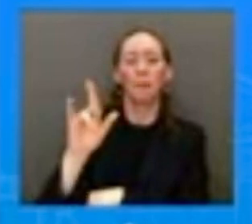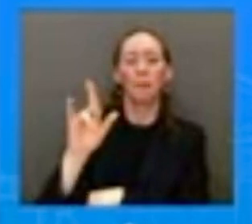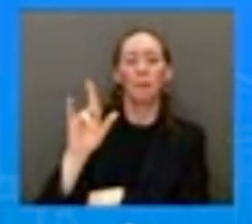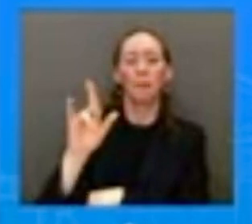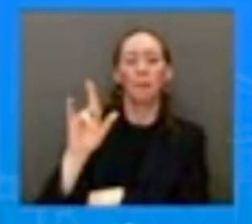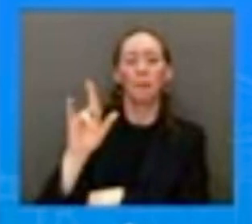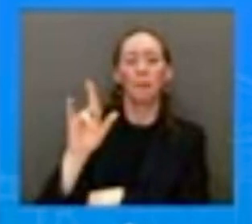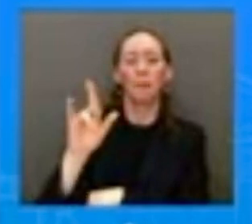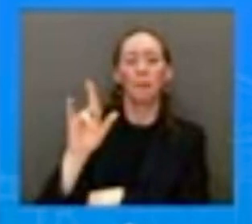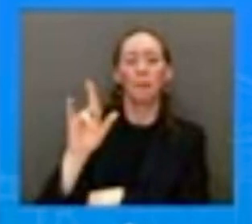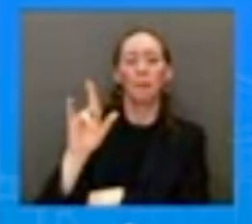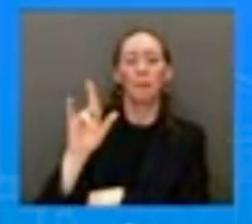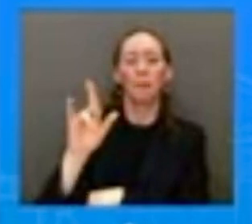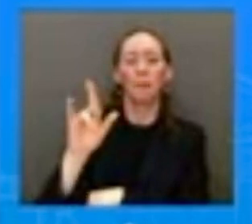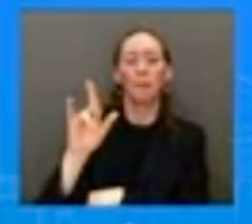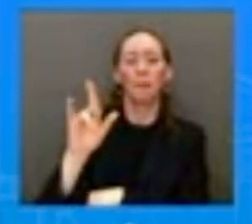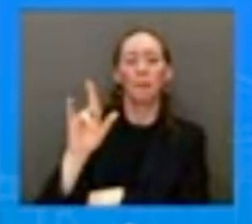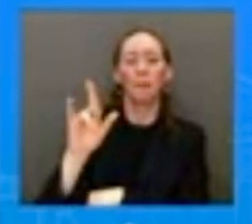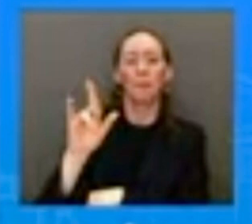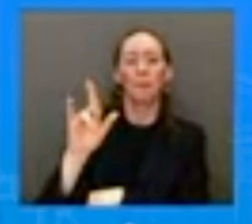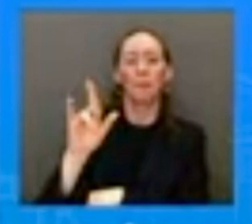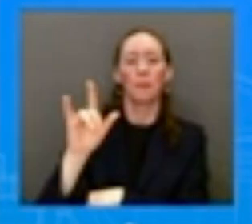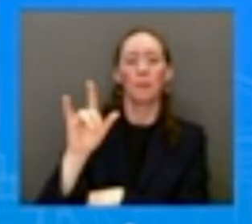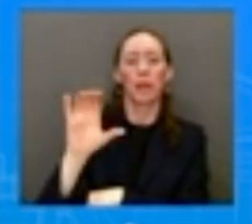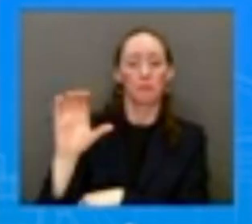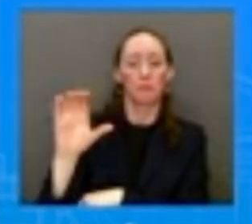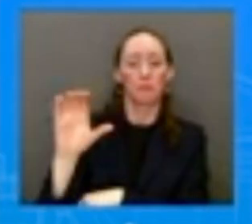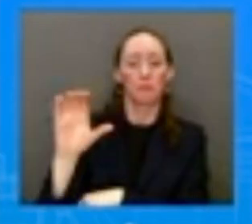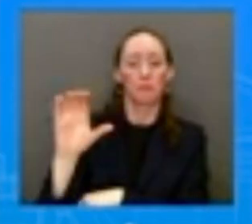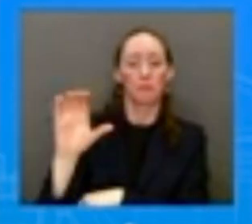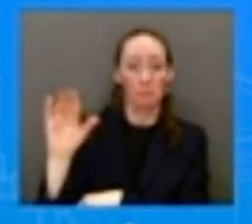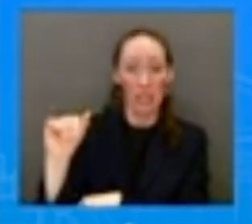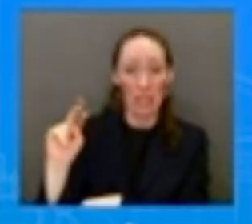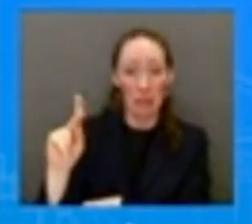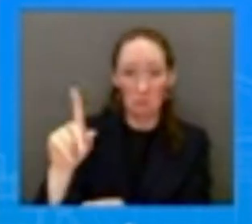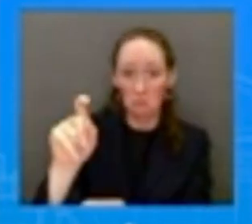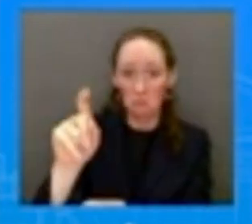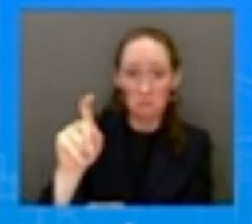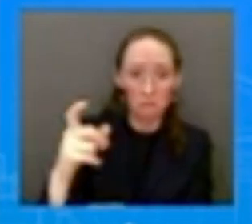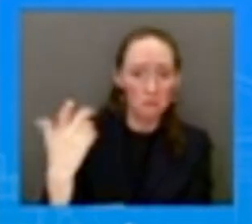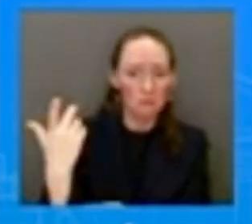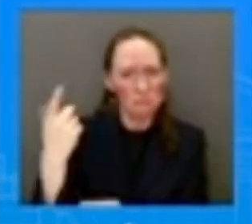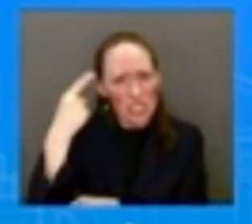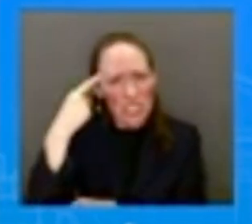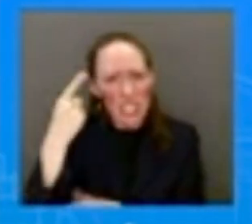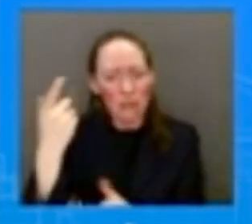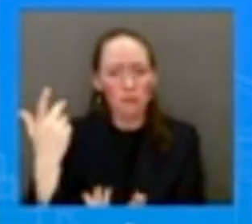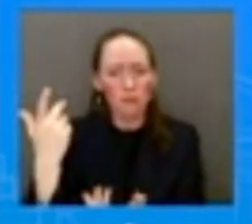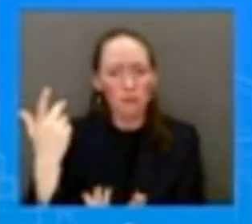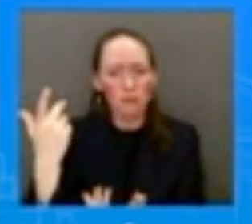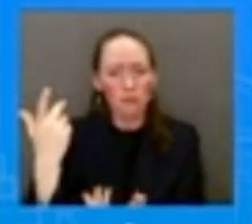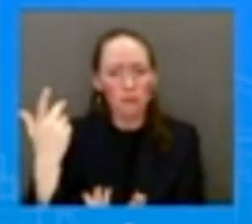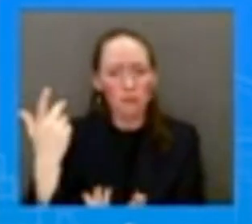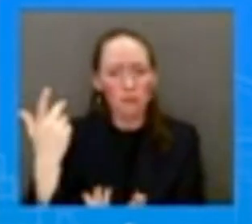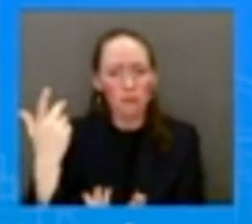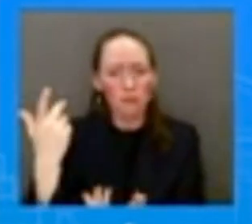new to share